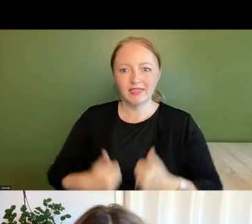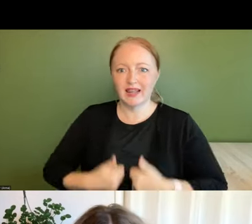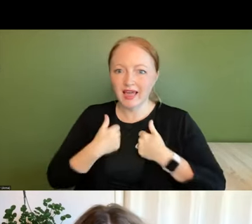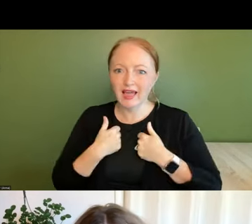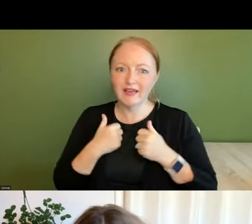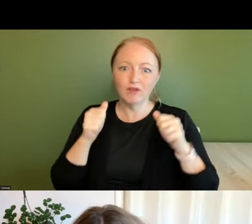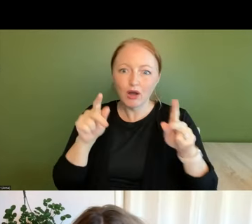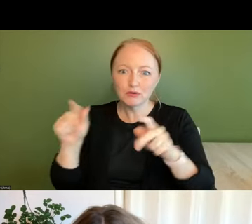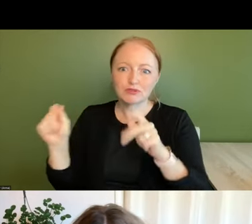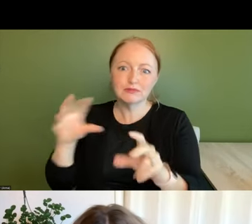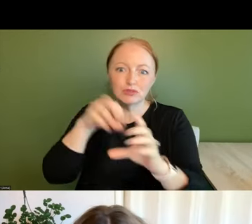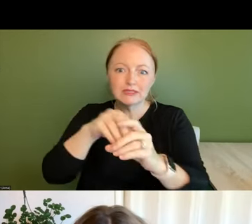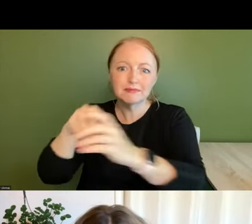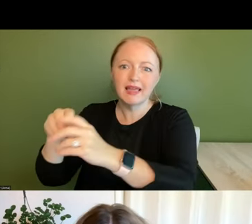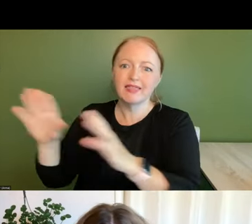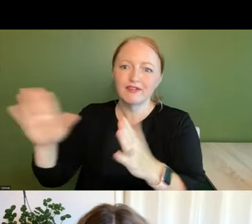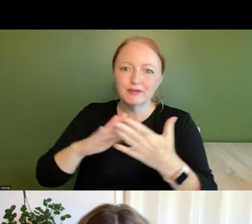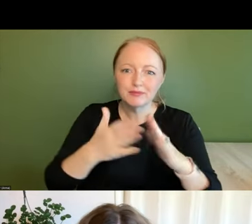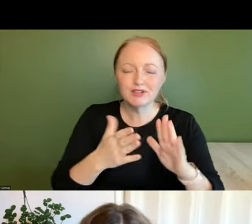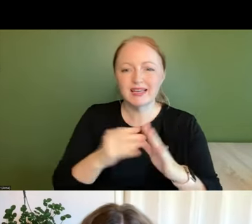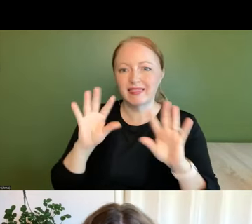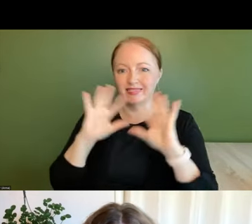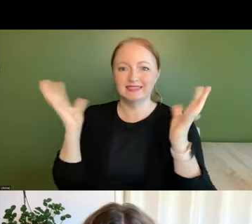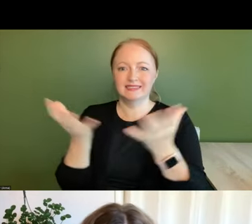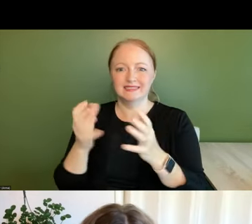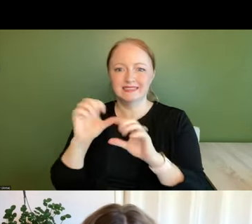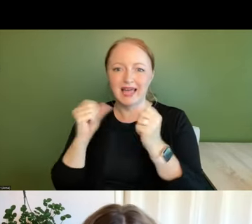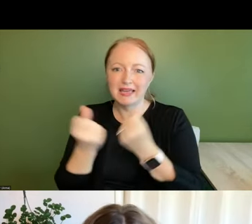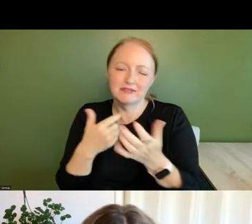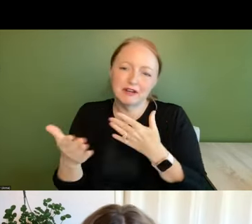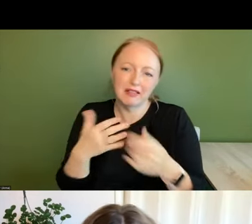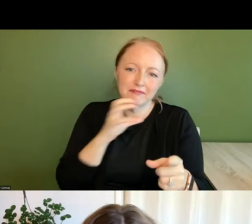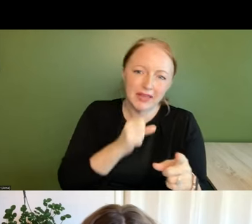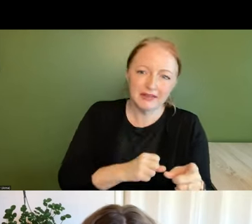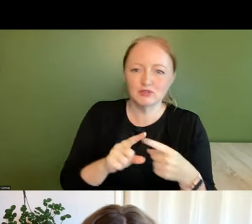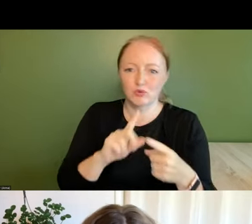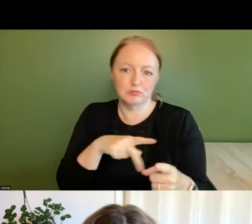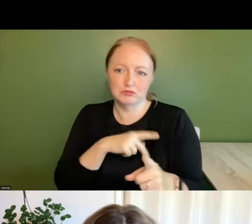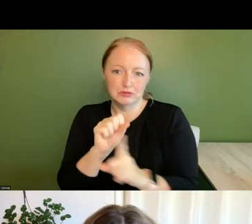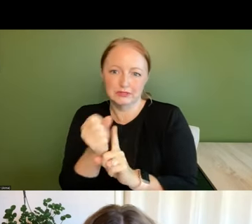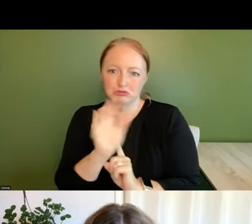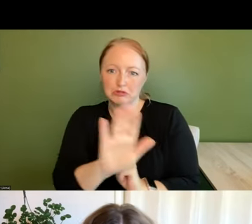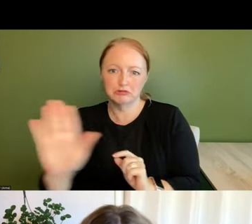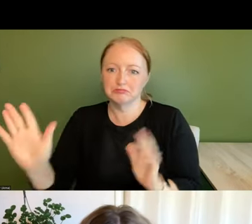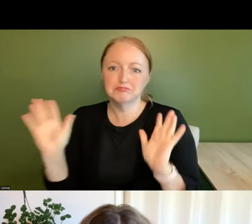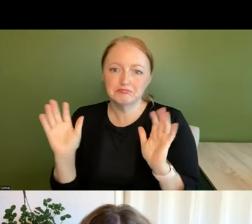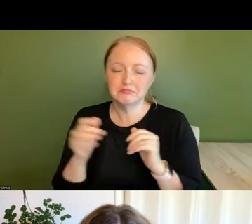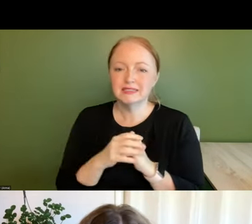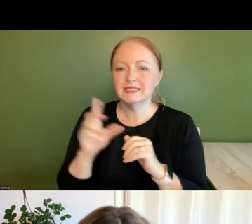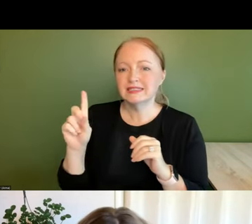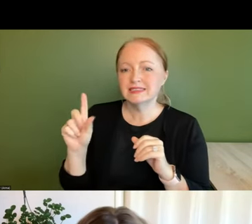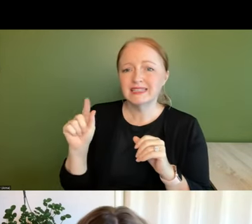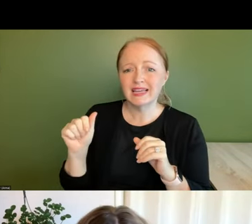opportunities to participate in their communities and society regardless of their age or personal circumstances and data